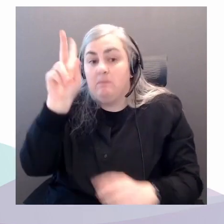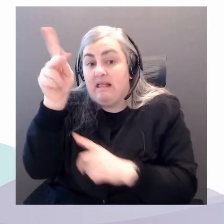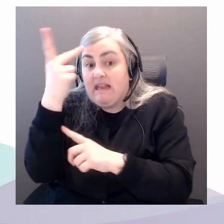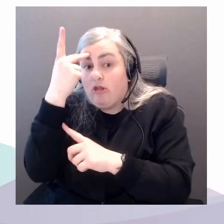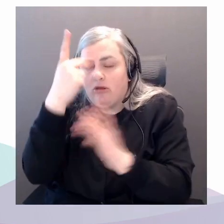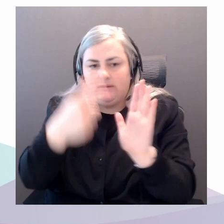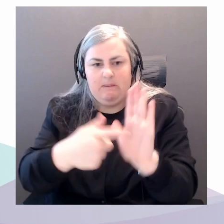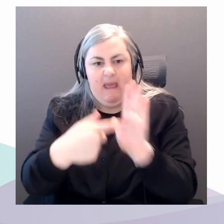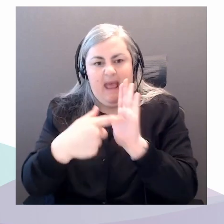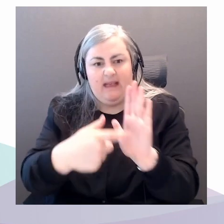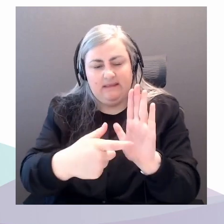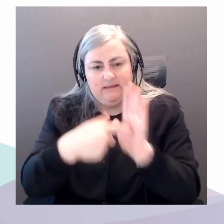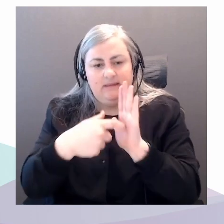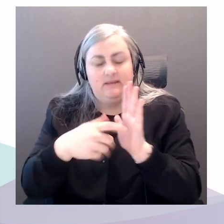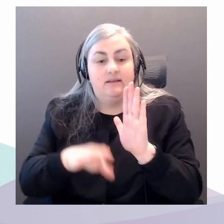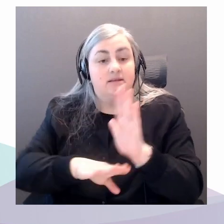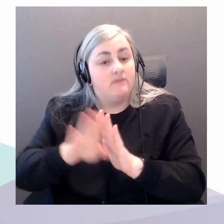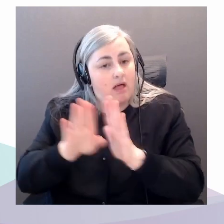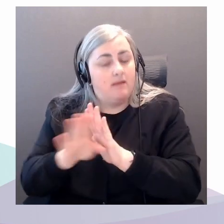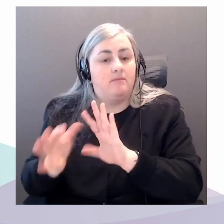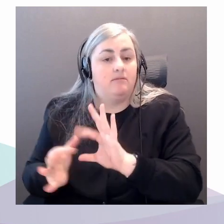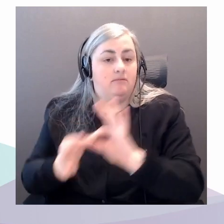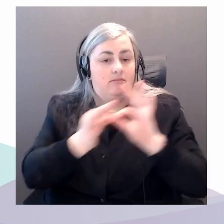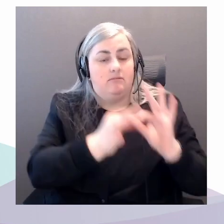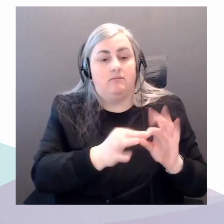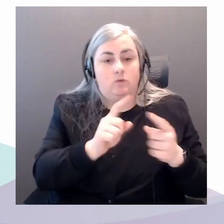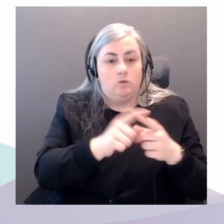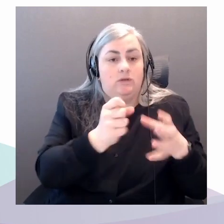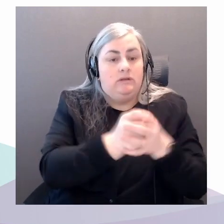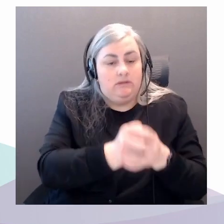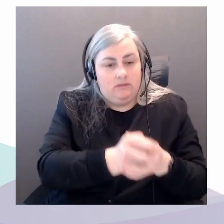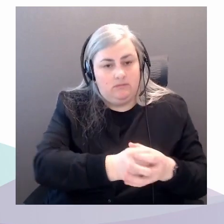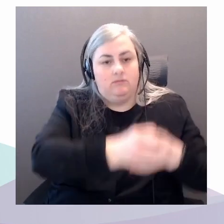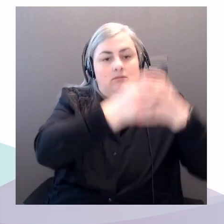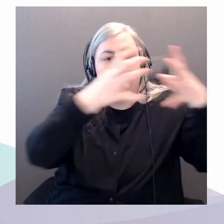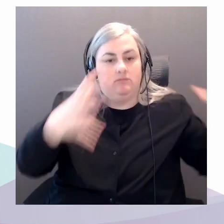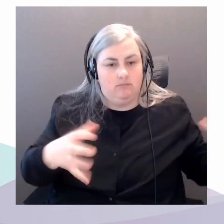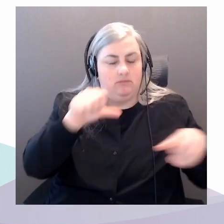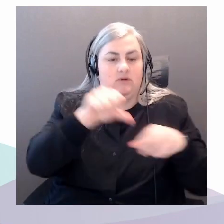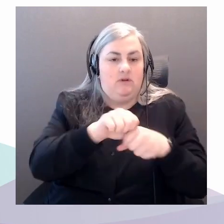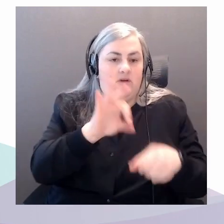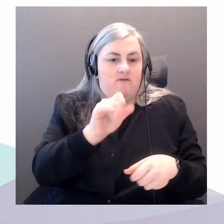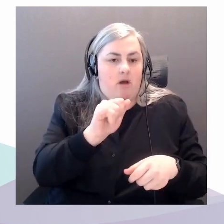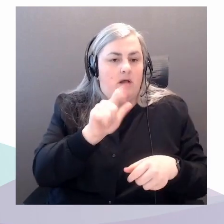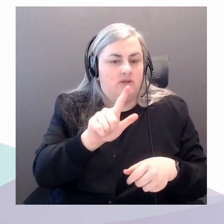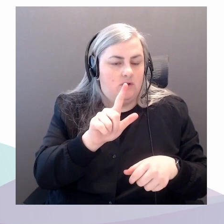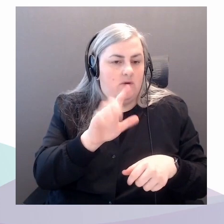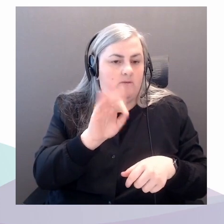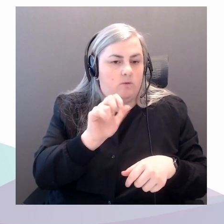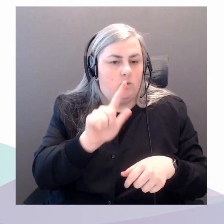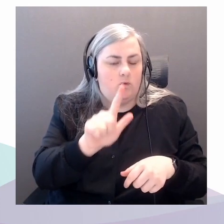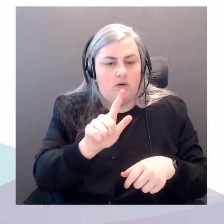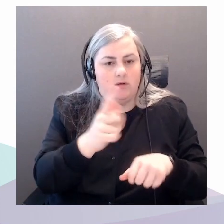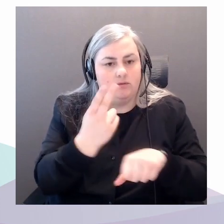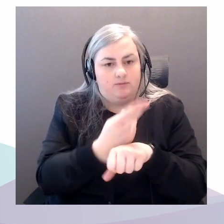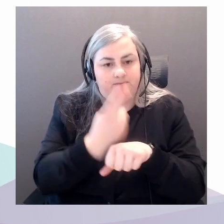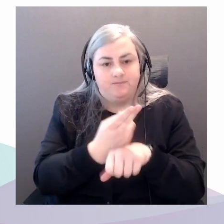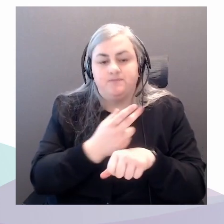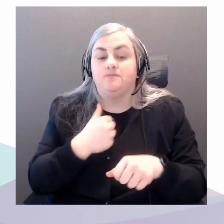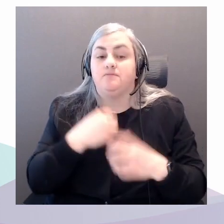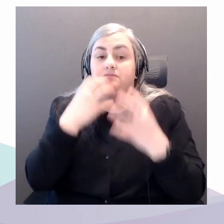in relation to the ever expanding use of fossil fuels. Values and ways of being we associate with being modern.